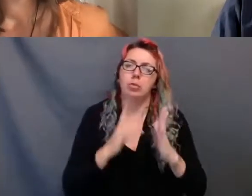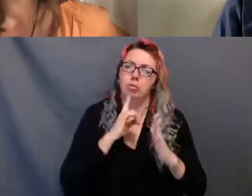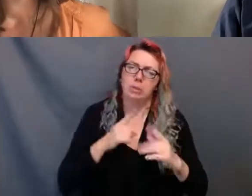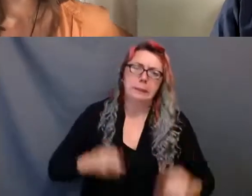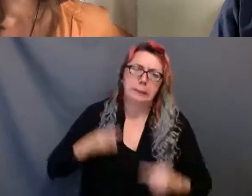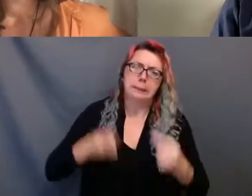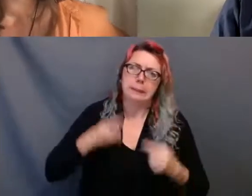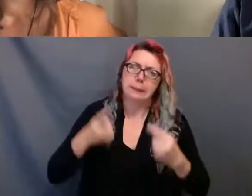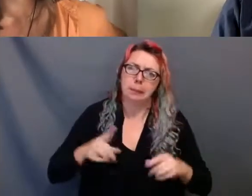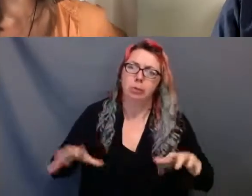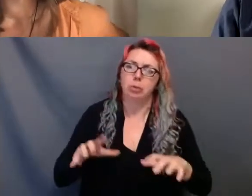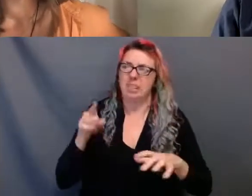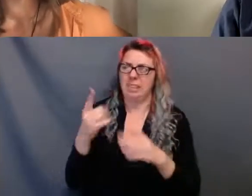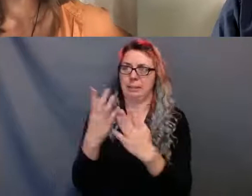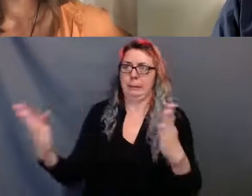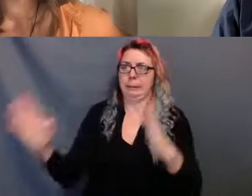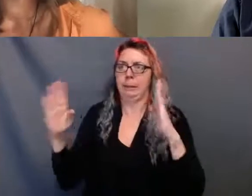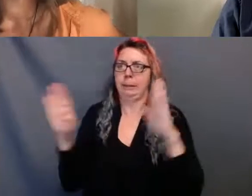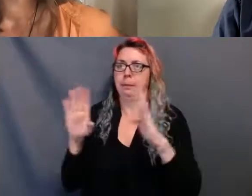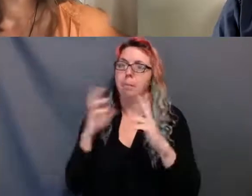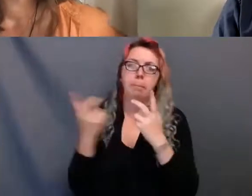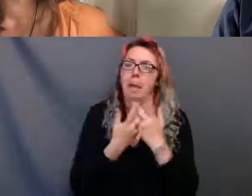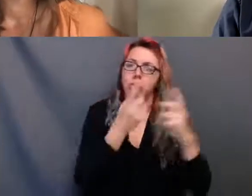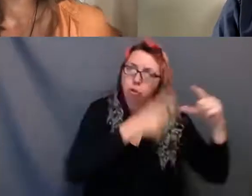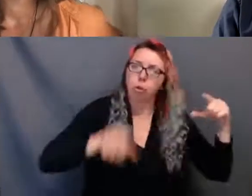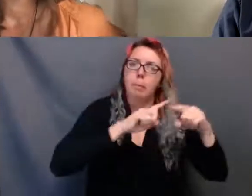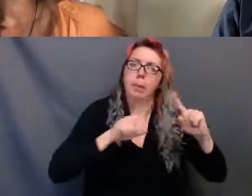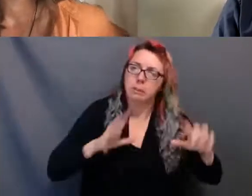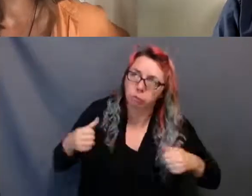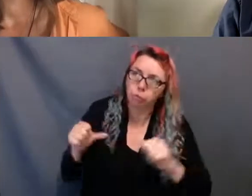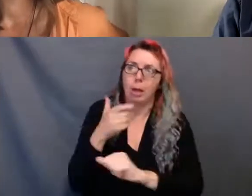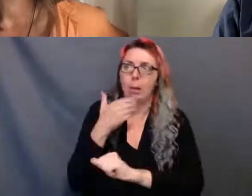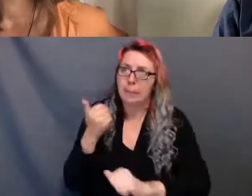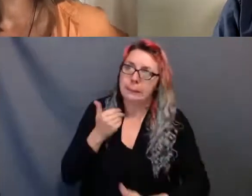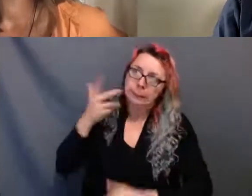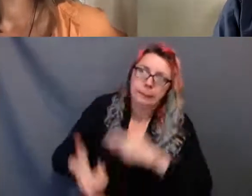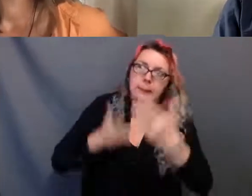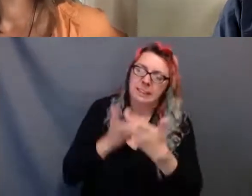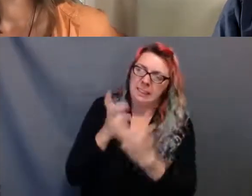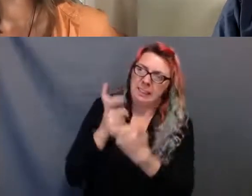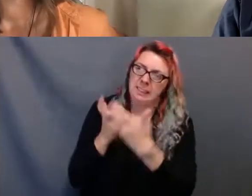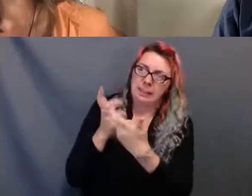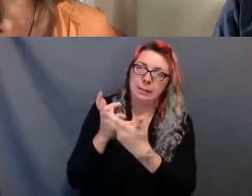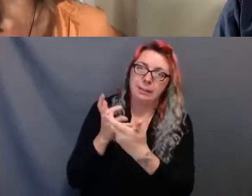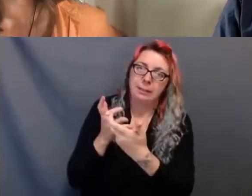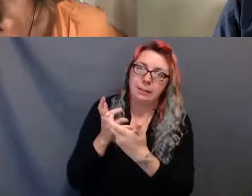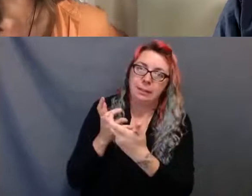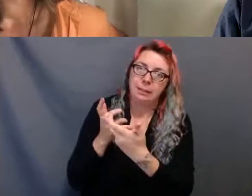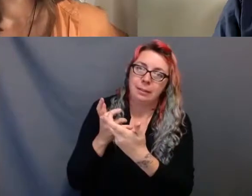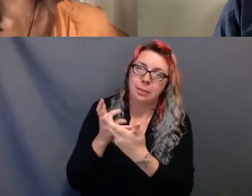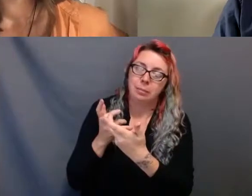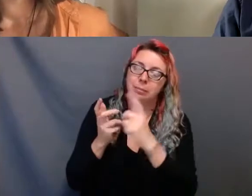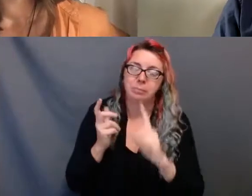And the institutions are reflexively always trying to square the circles we are building. And what we need to do